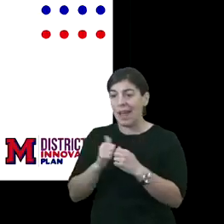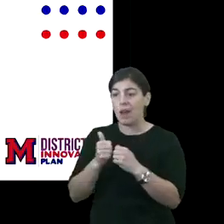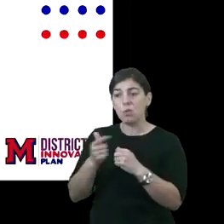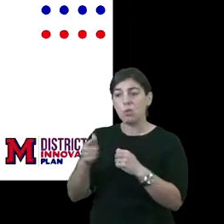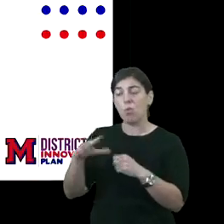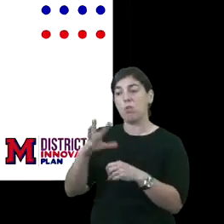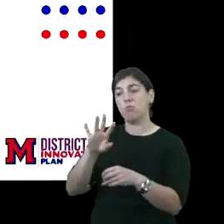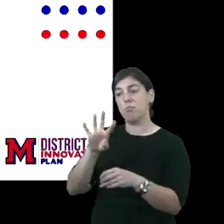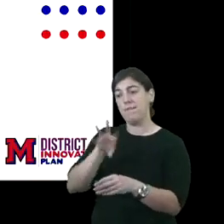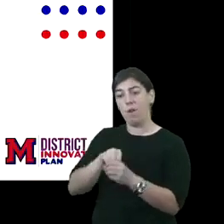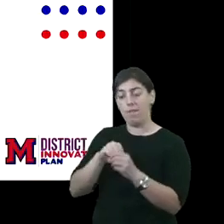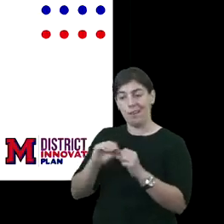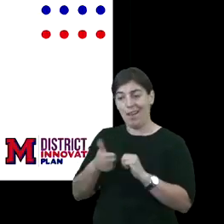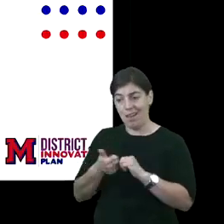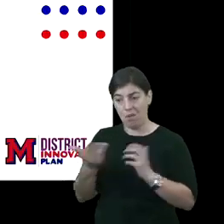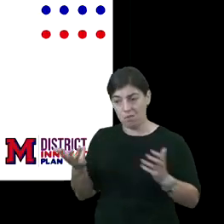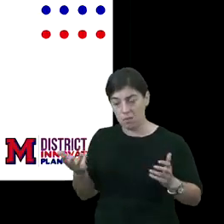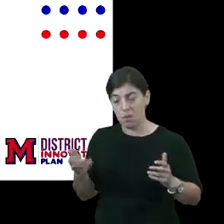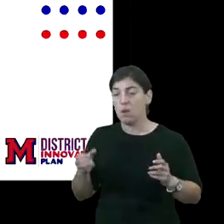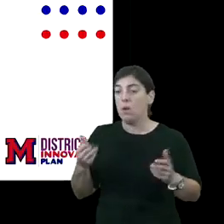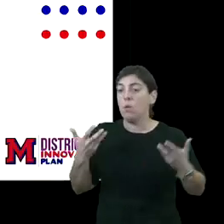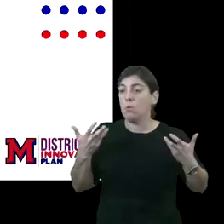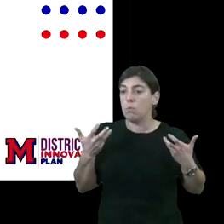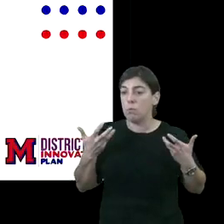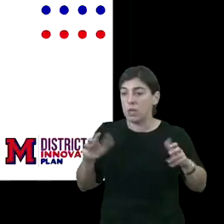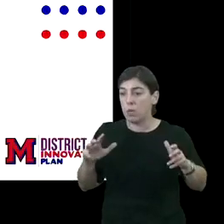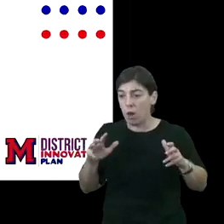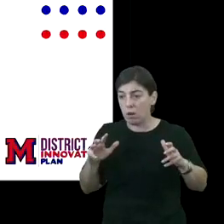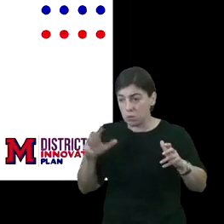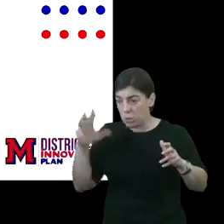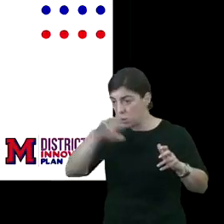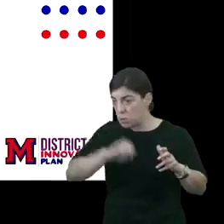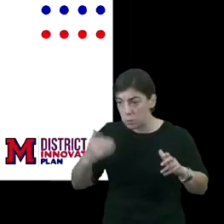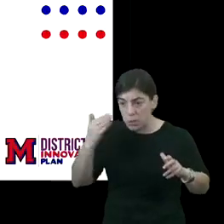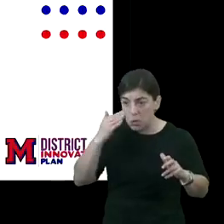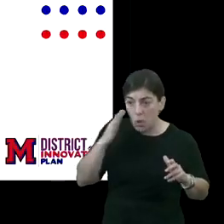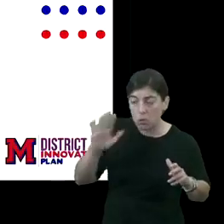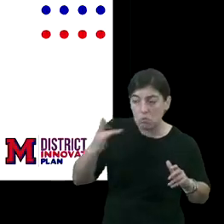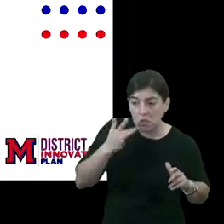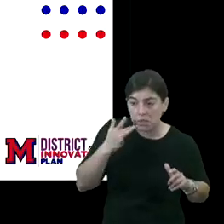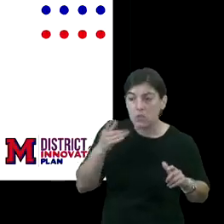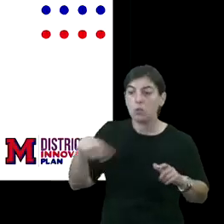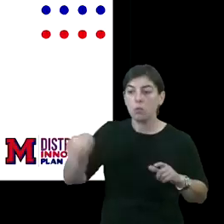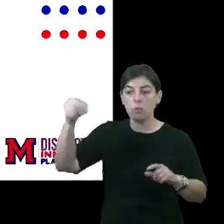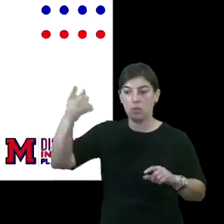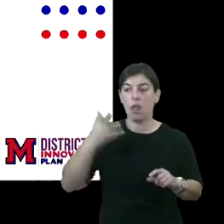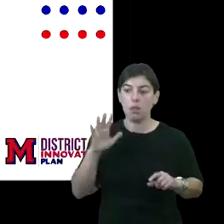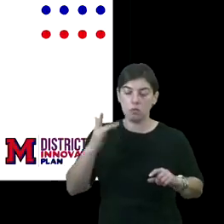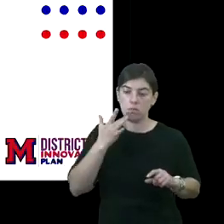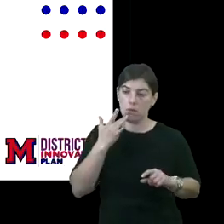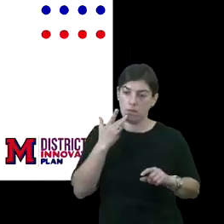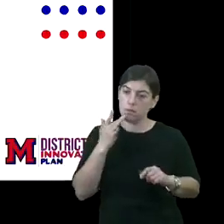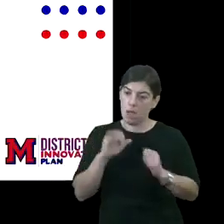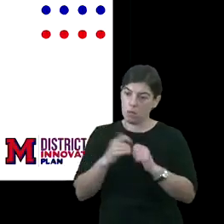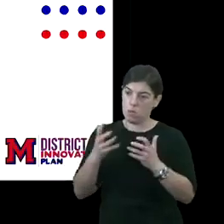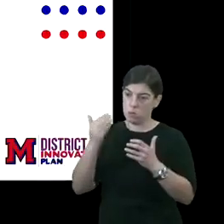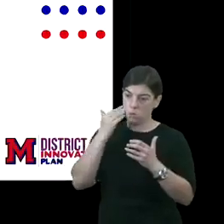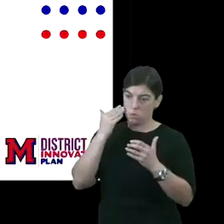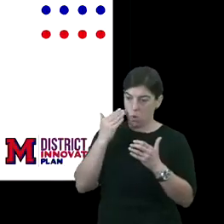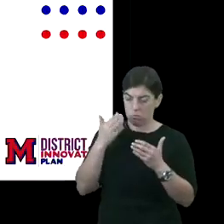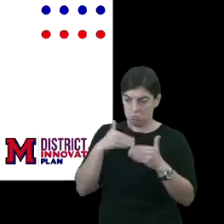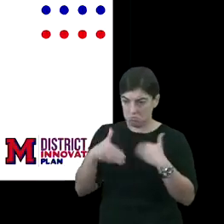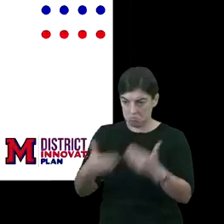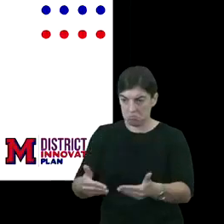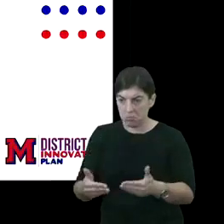the process? And so we don't want to assume that we know how you want to be involved. We want you to tell us how you would like to be involved